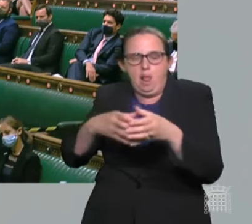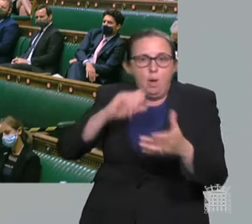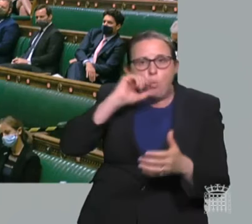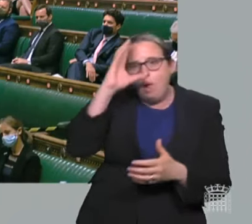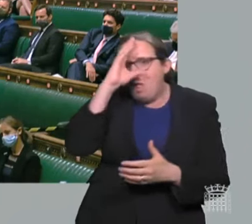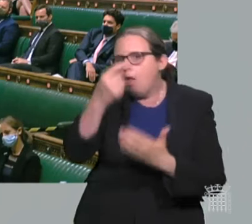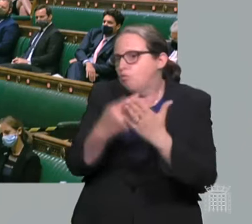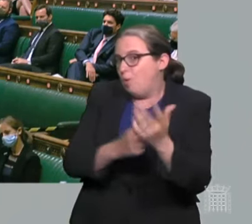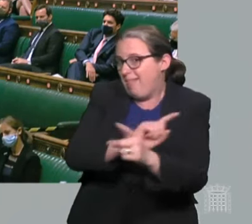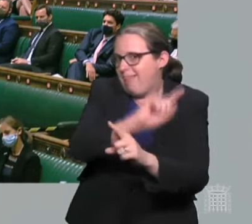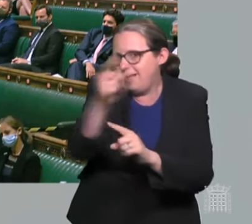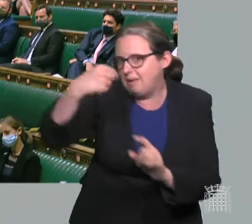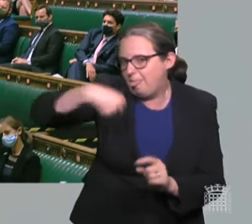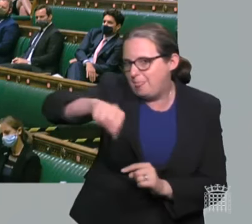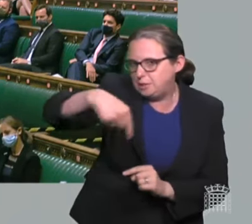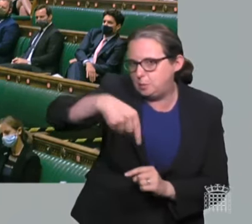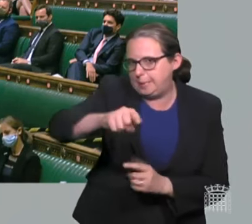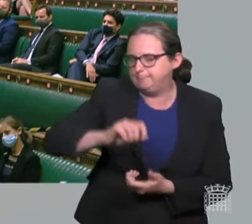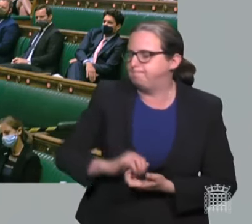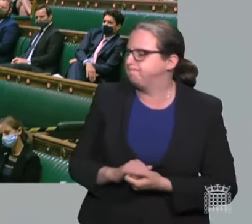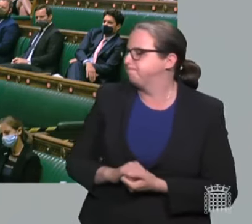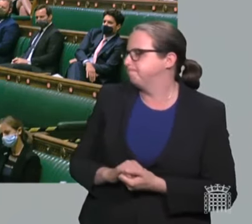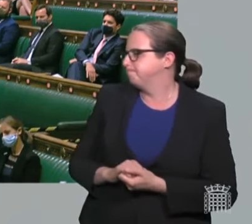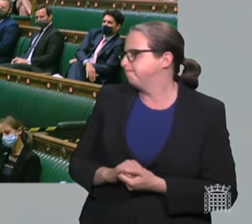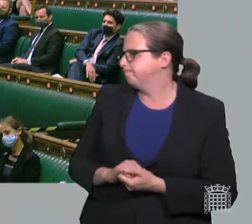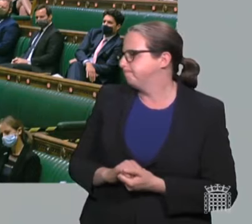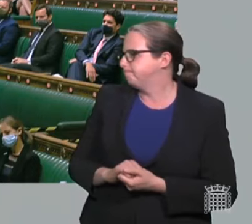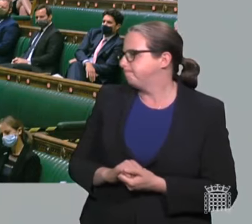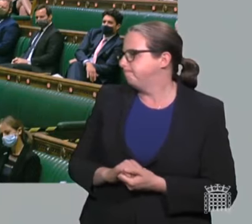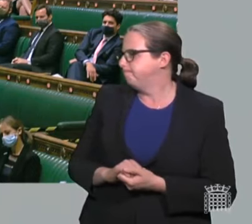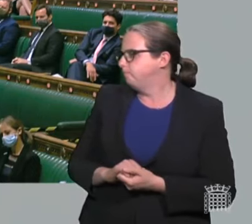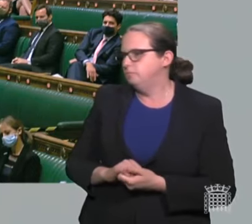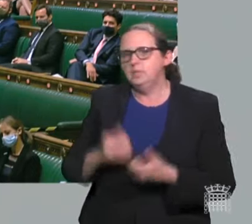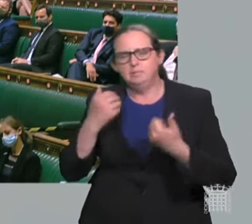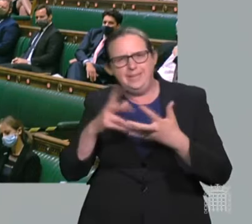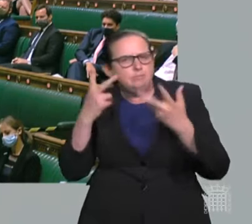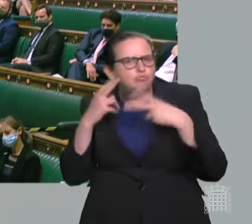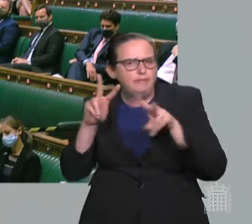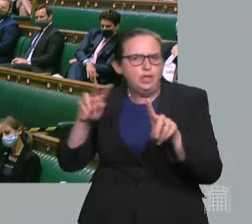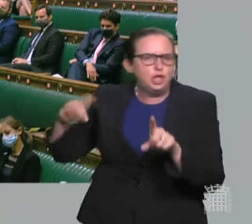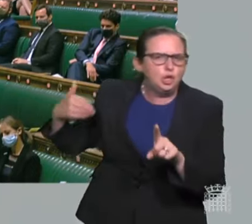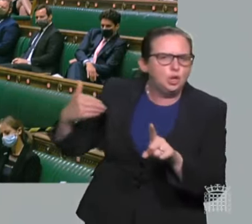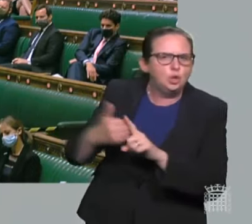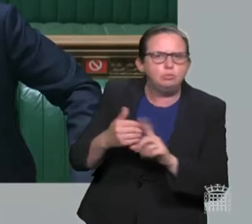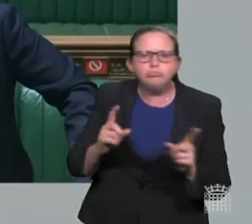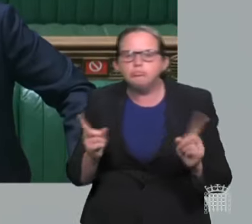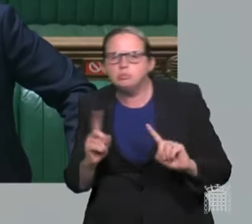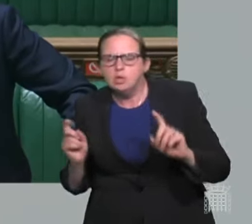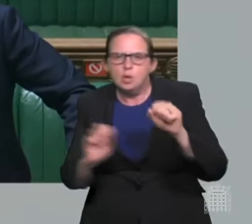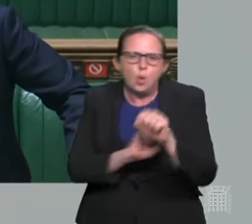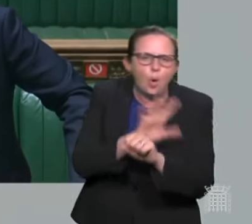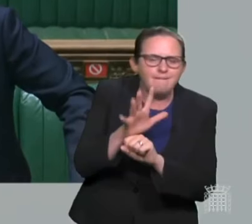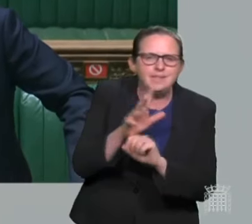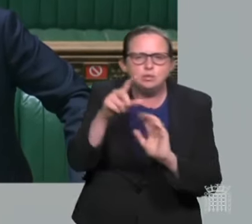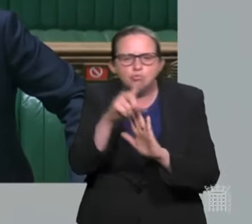Today, I can also confirm to the House that we have completed our review of certification. While already a